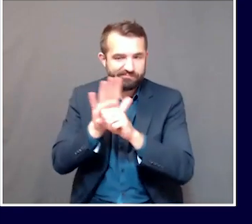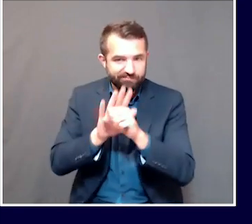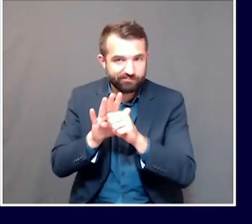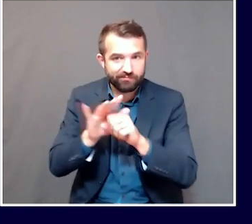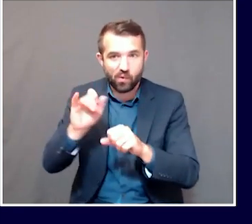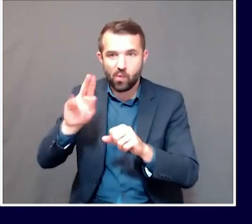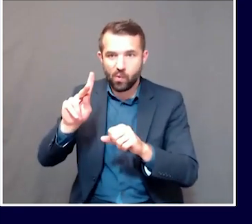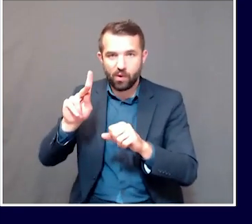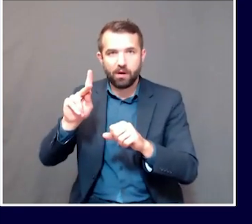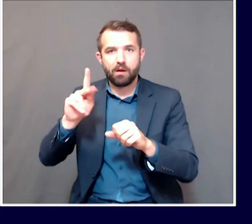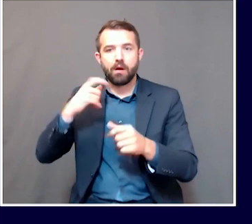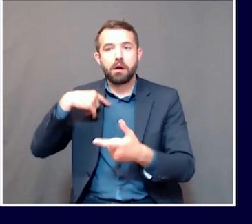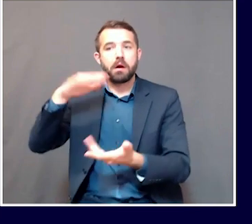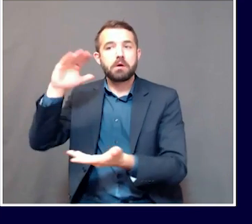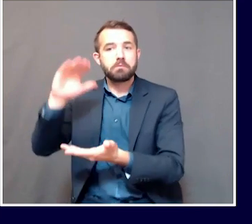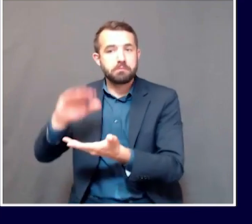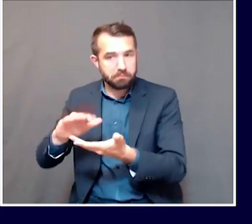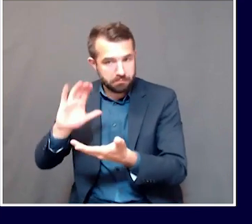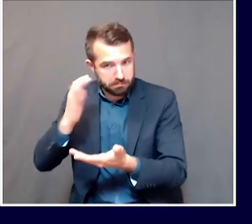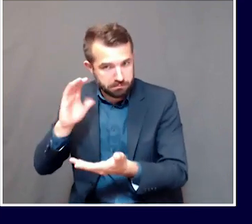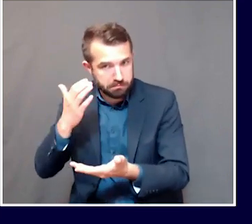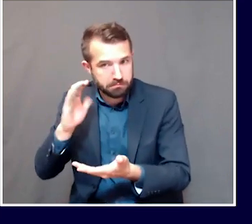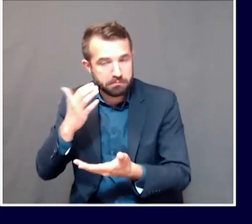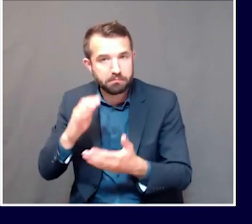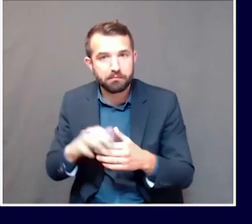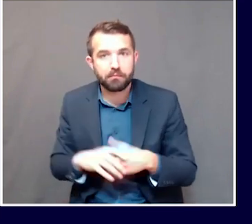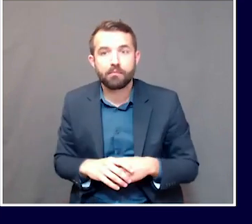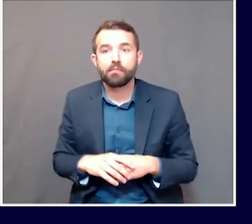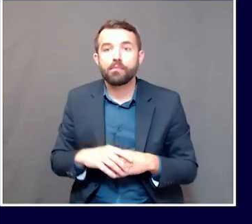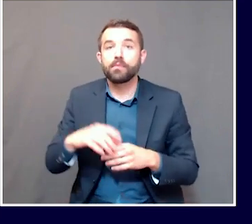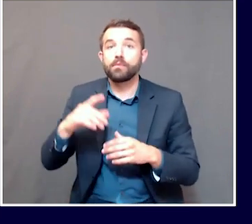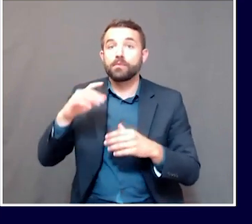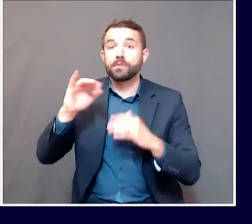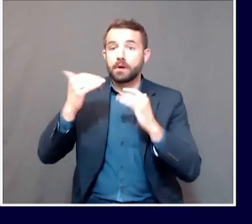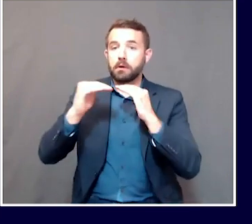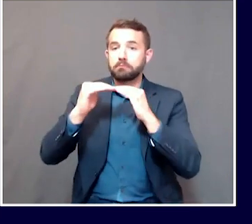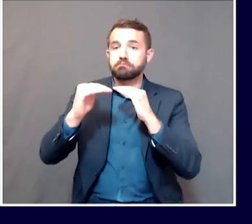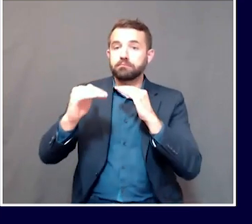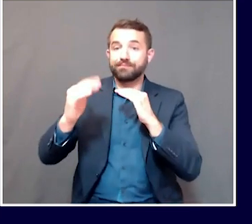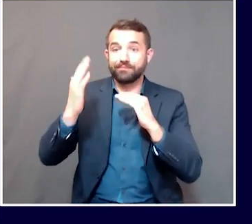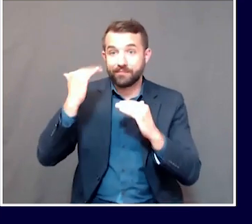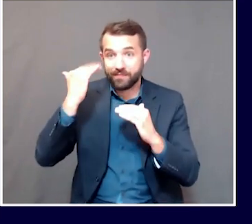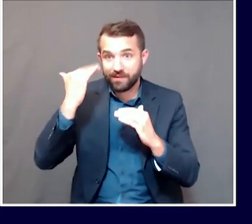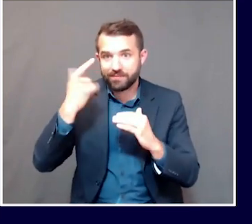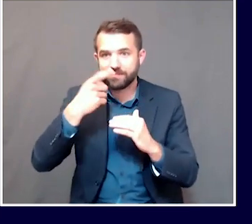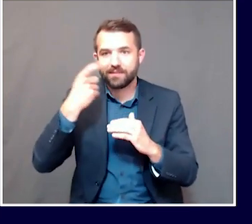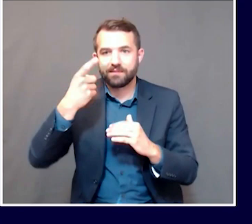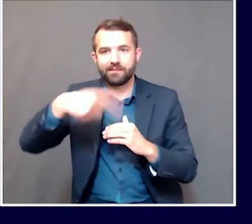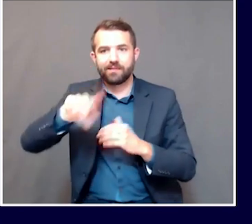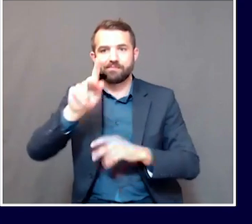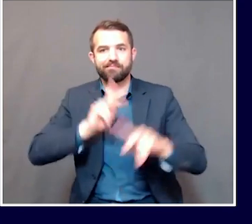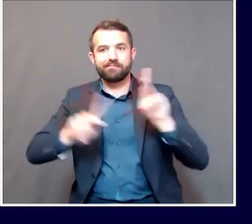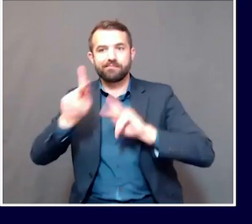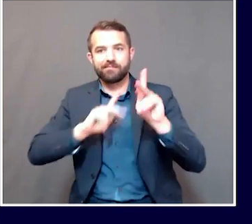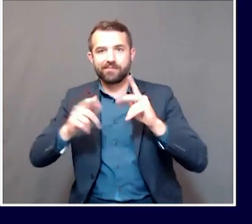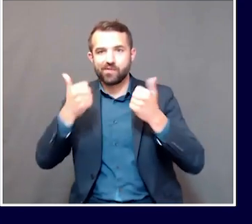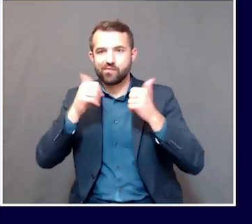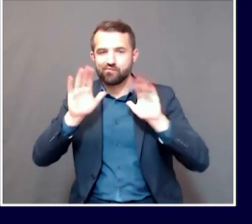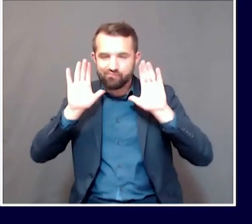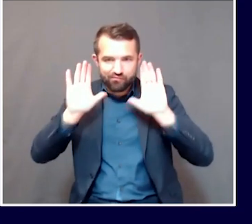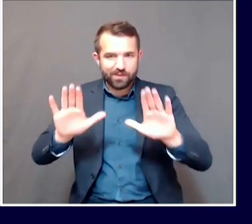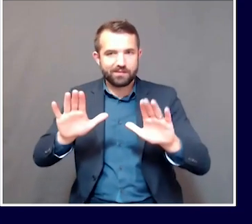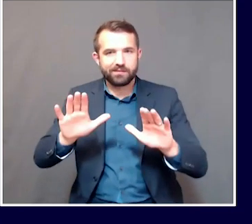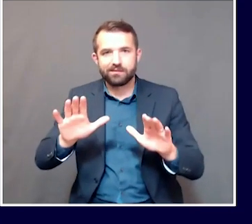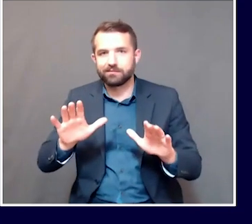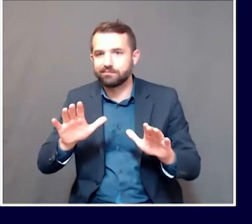to be at a steadily low number, that's because of the great work of the people of York County in staying distance from one